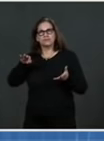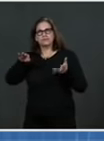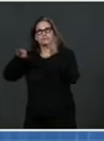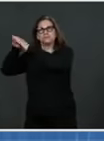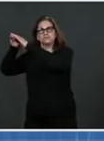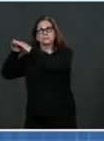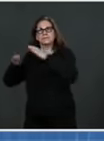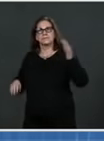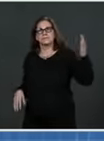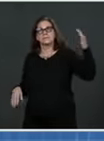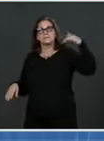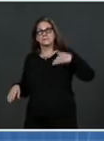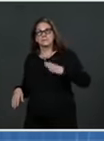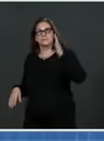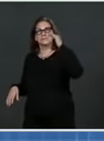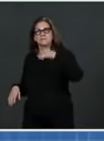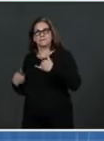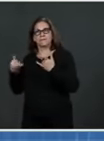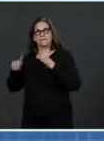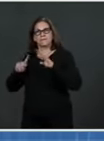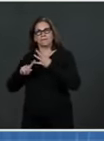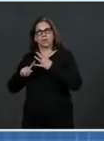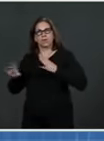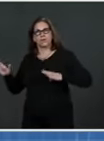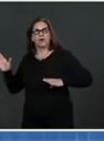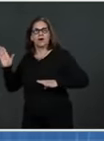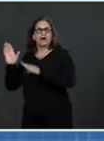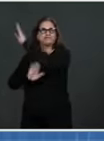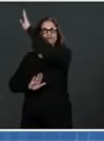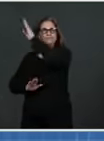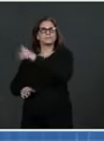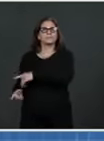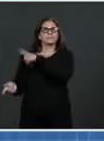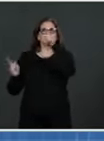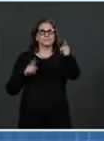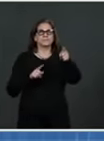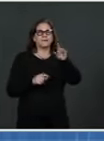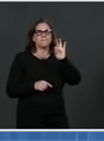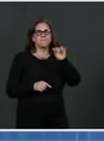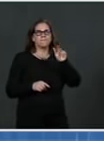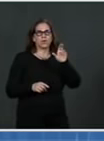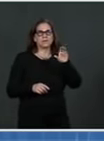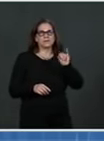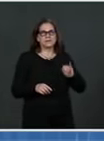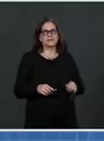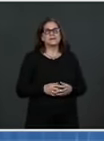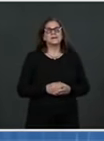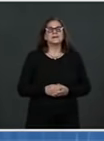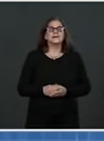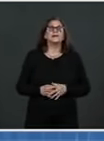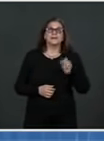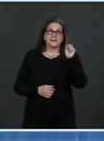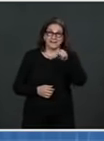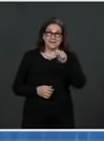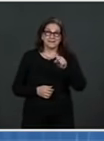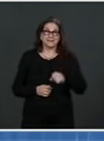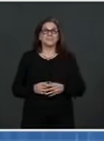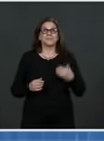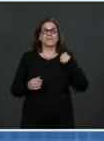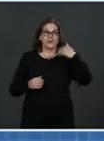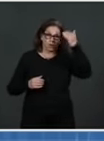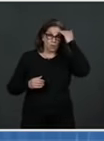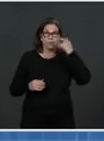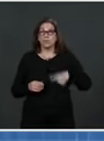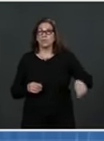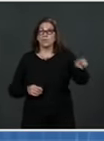Yeah, I think everyone really needs to appreciate that we really do want to get back to normal as quickly as we possibly can. But I